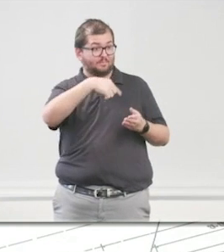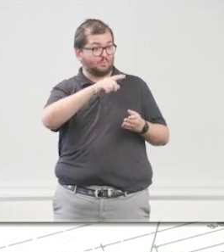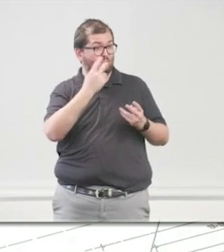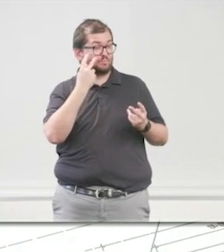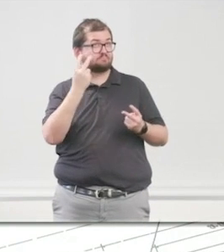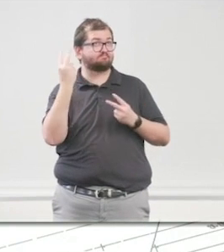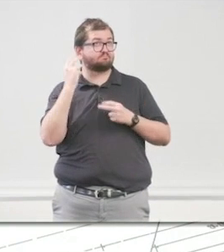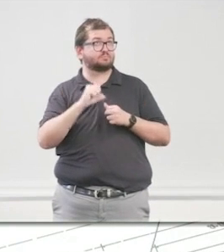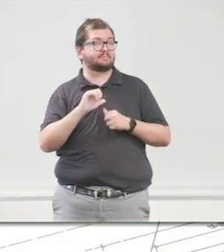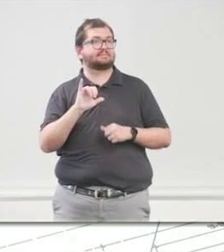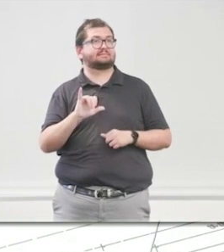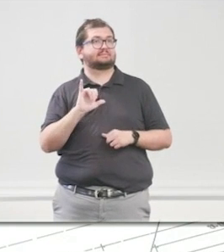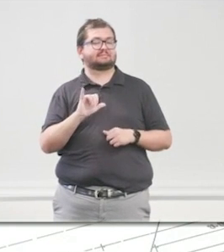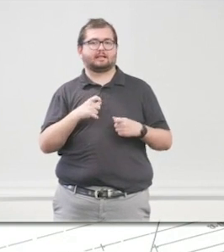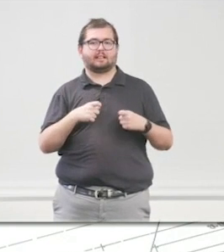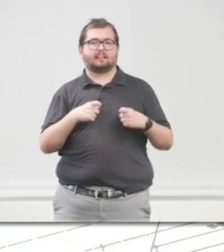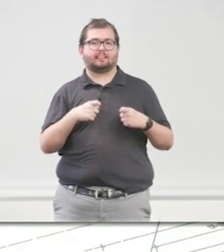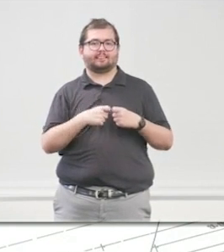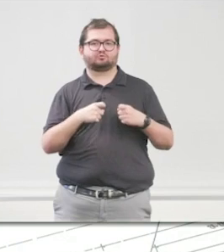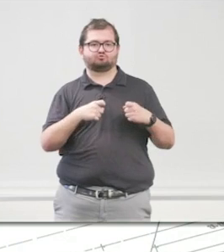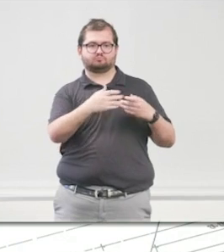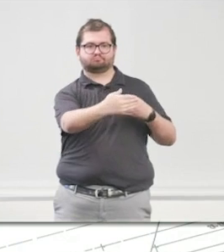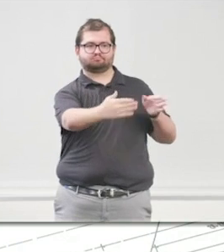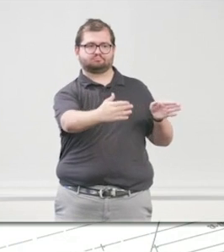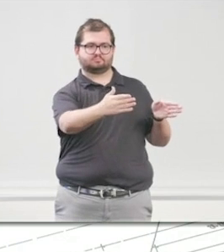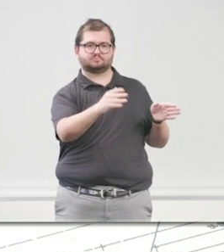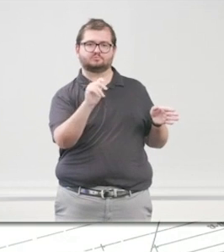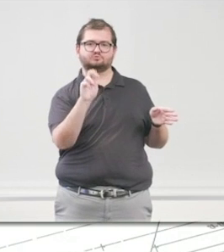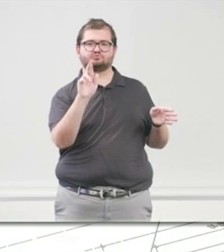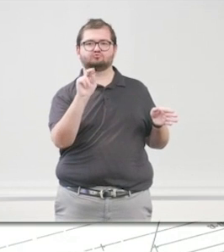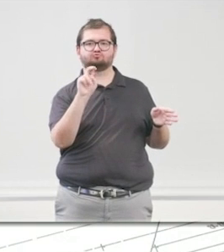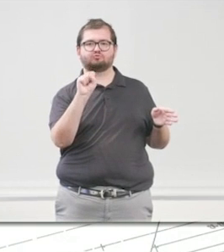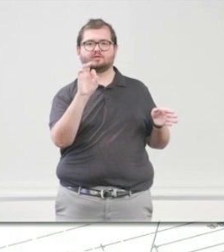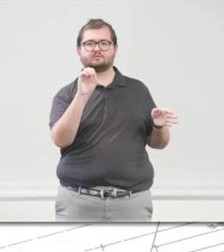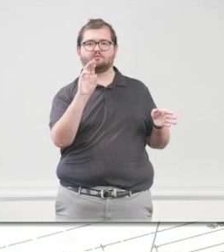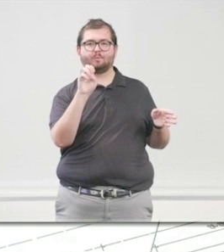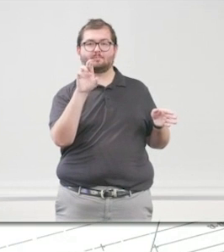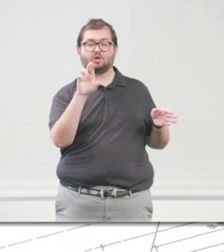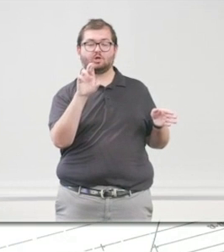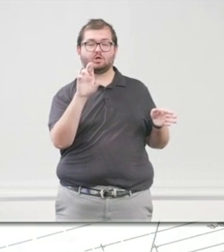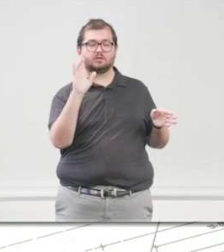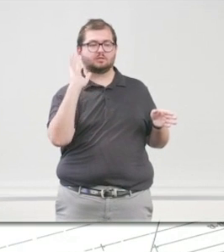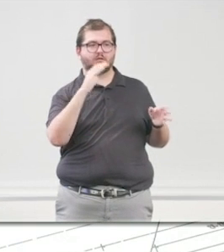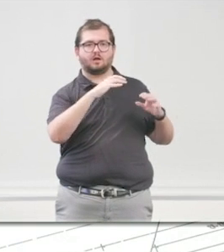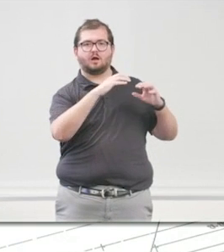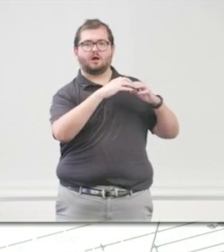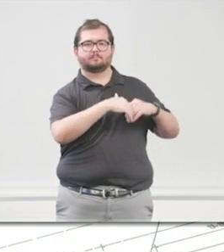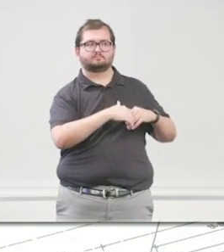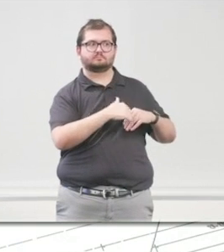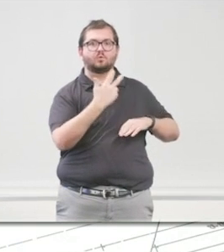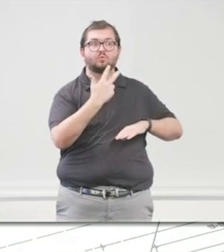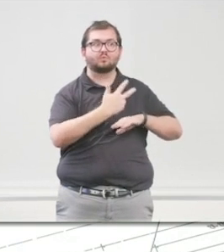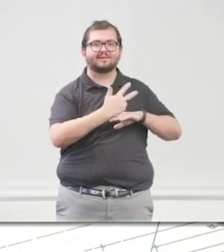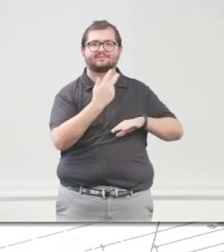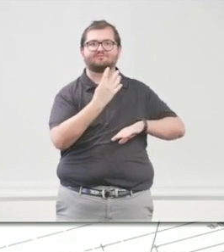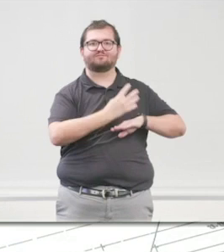electrical transformer at university and power went out, and our power was out for three or four days.